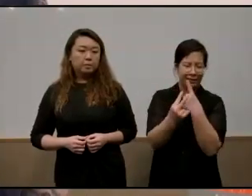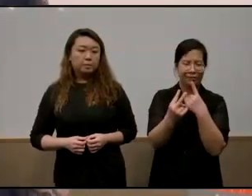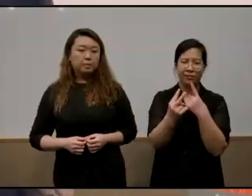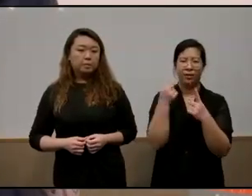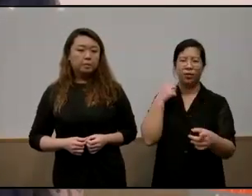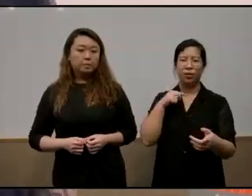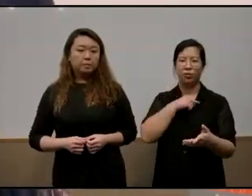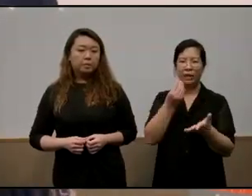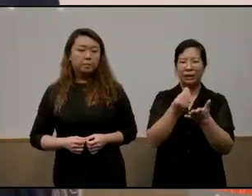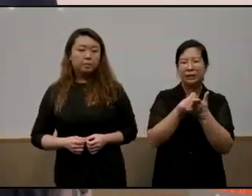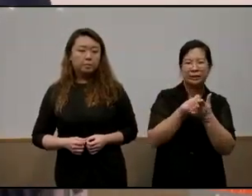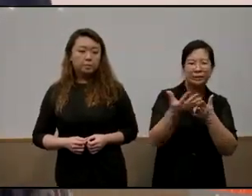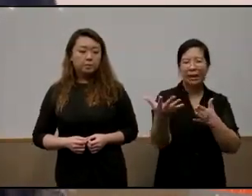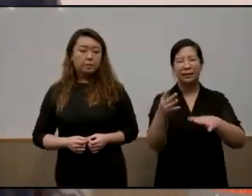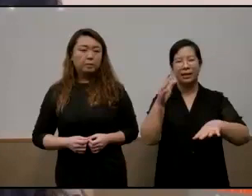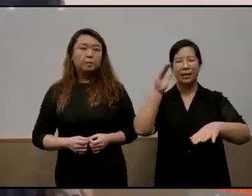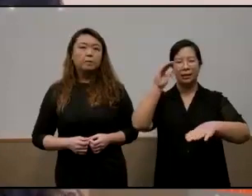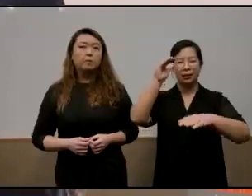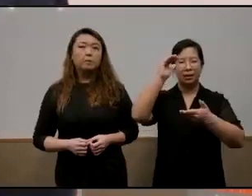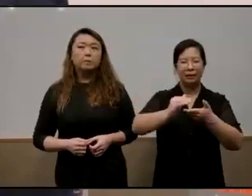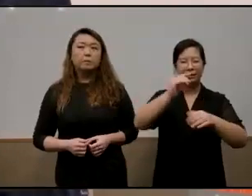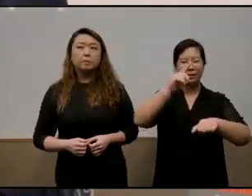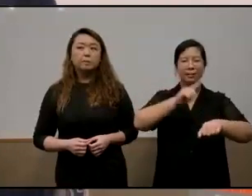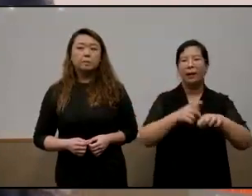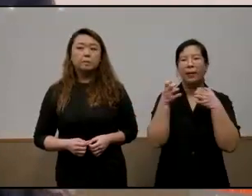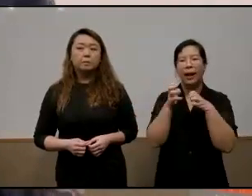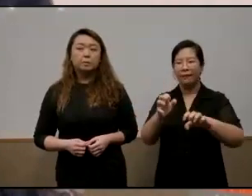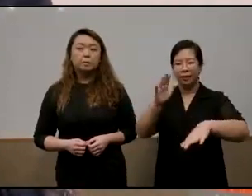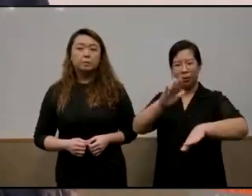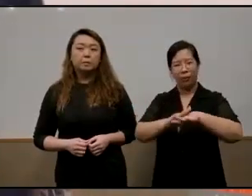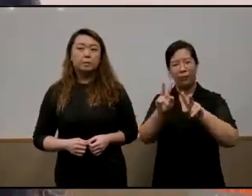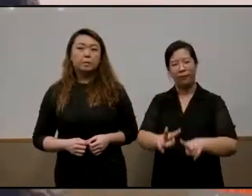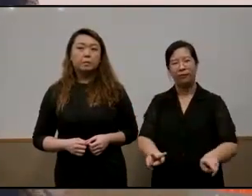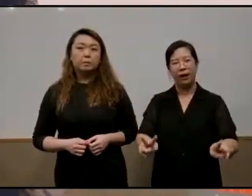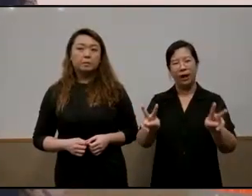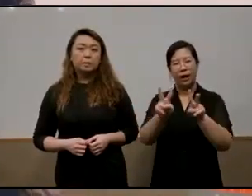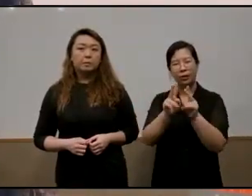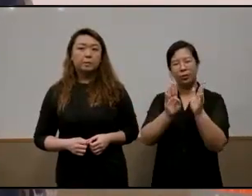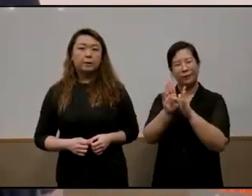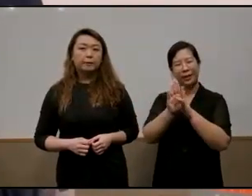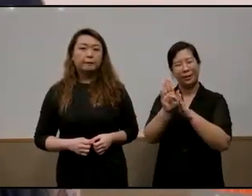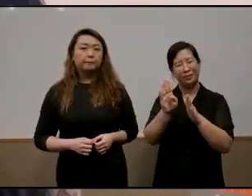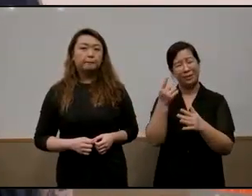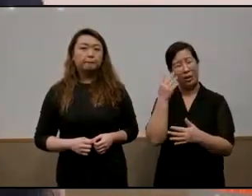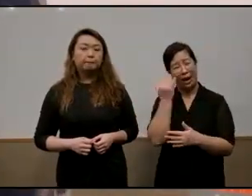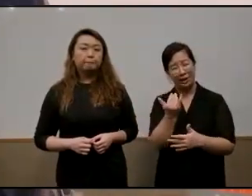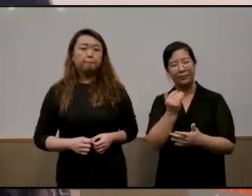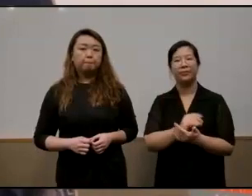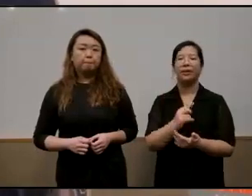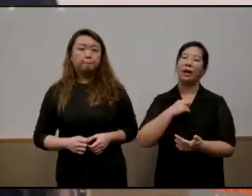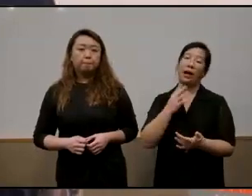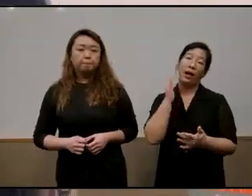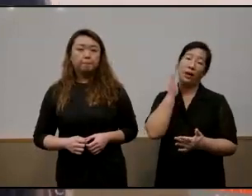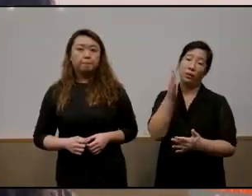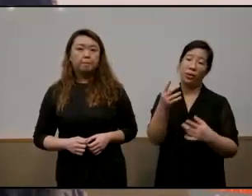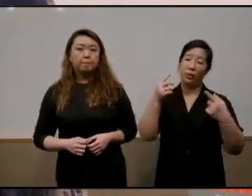spending less time and effort in terms of values development in children so i would argue